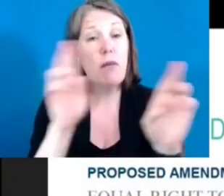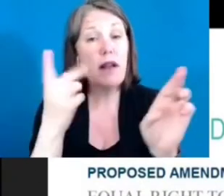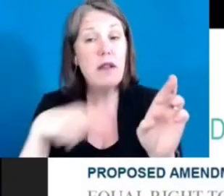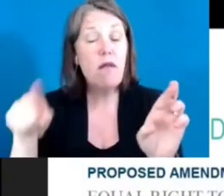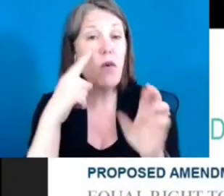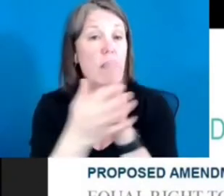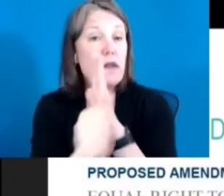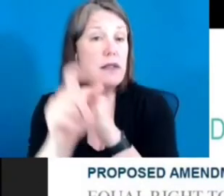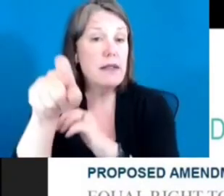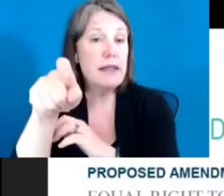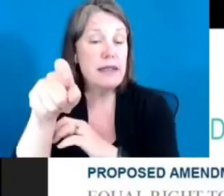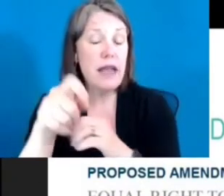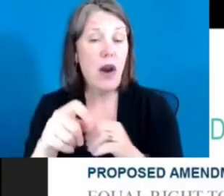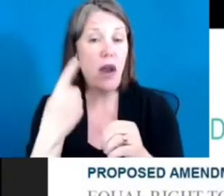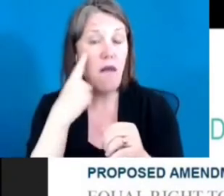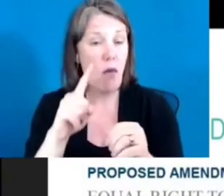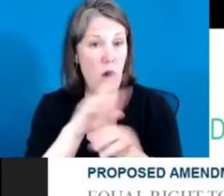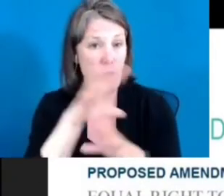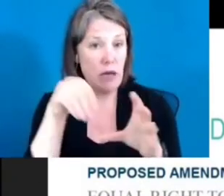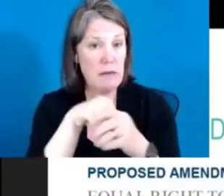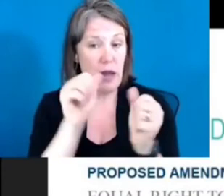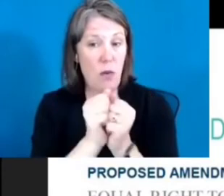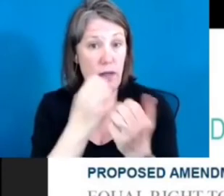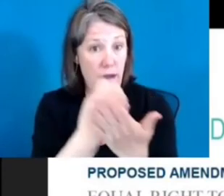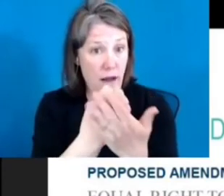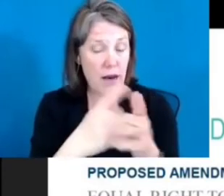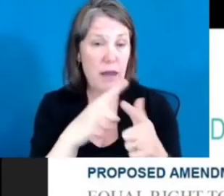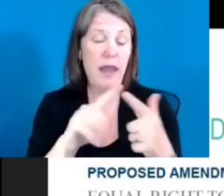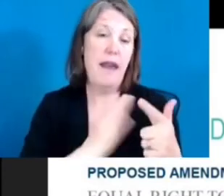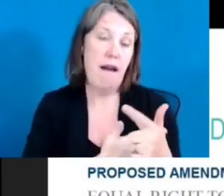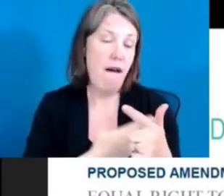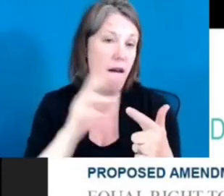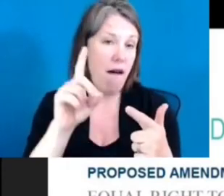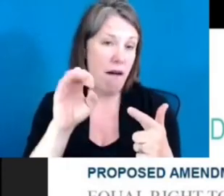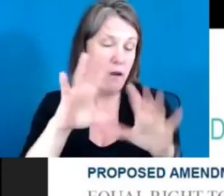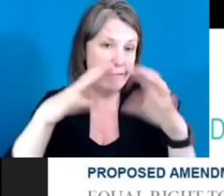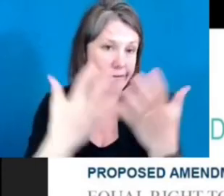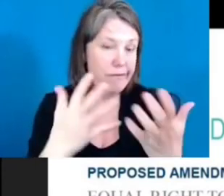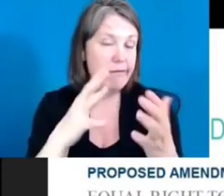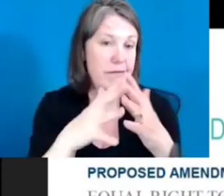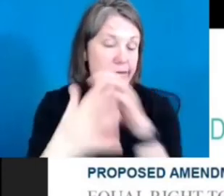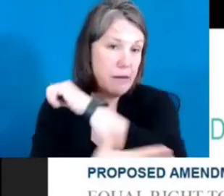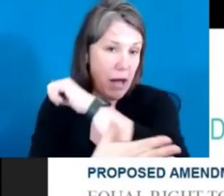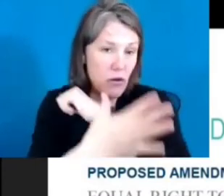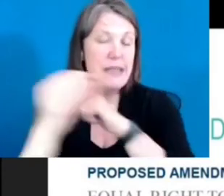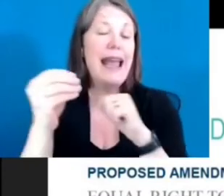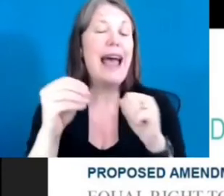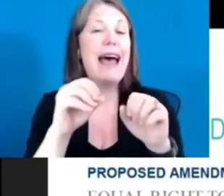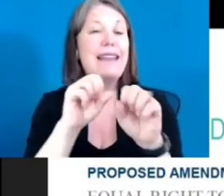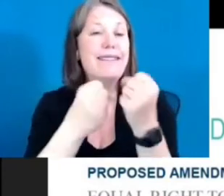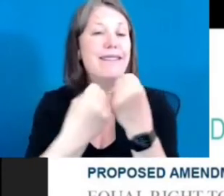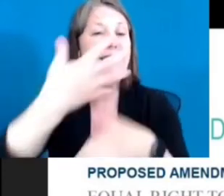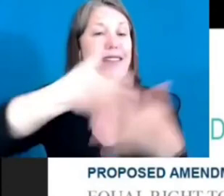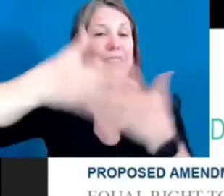economy, our democracy, and society. People often ask, what does all children